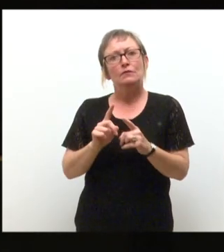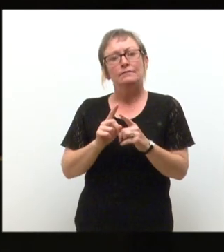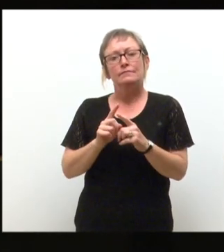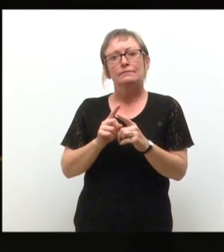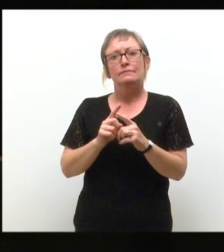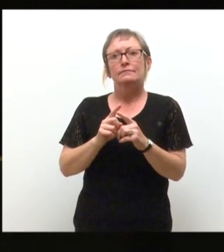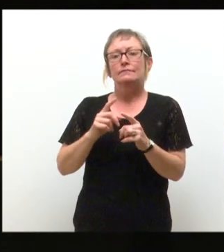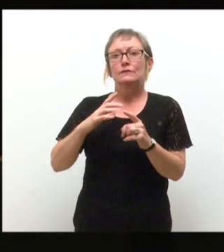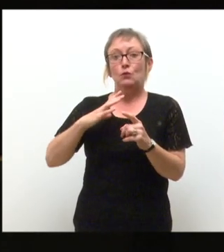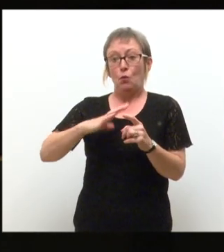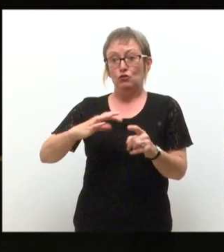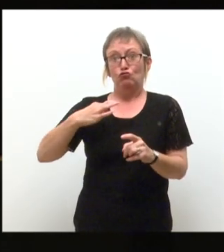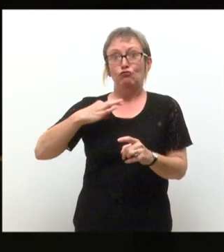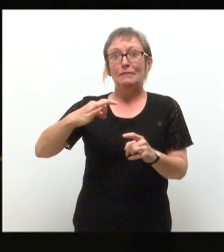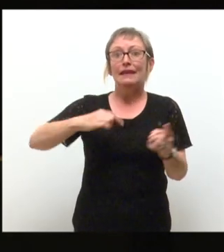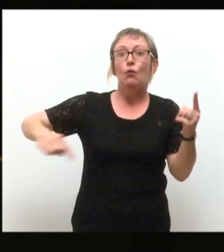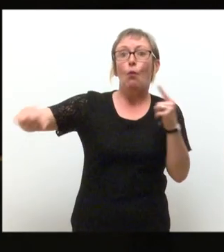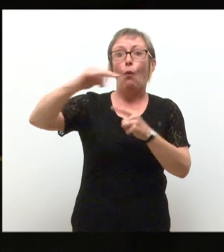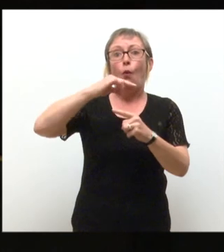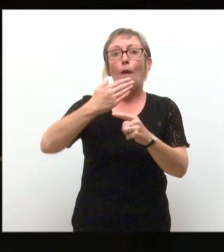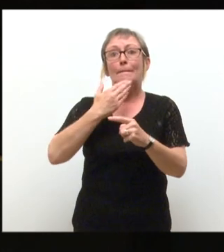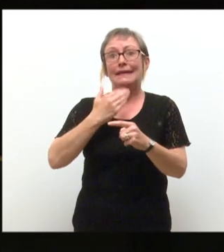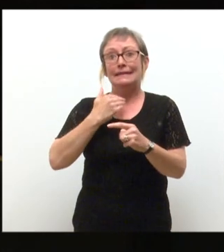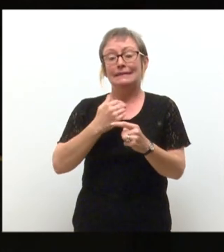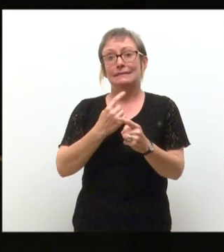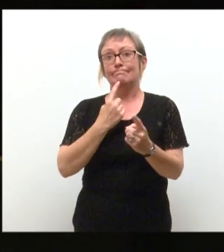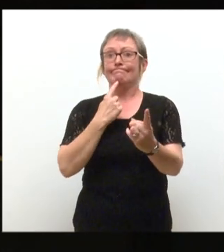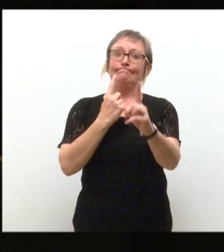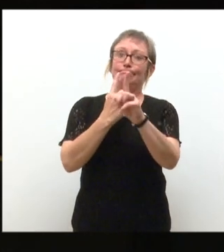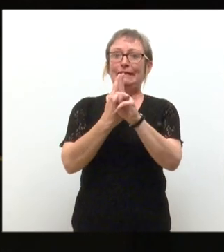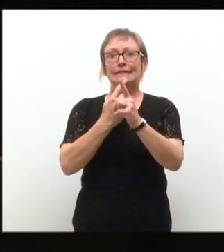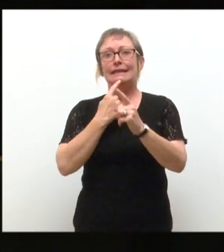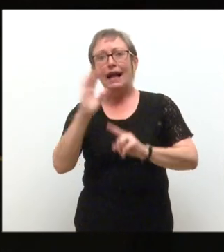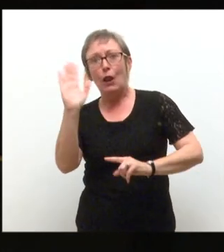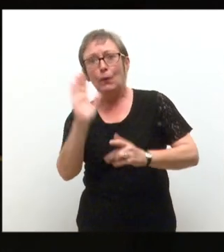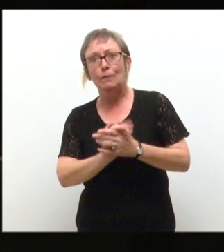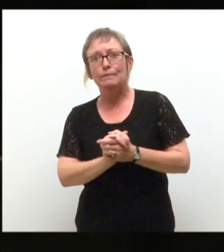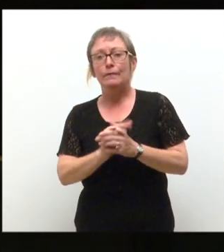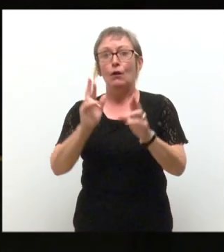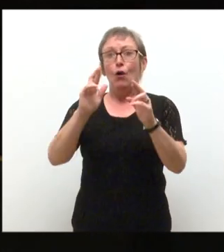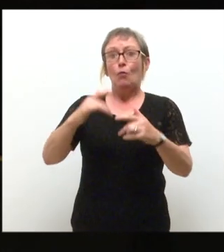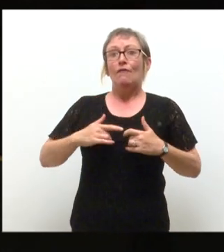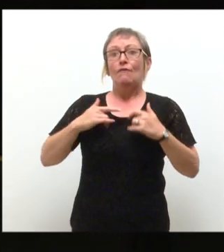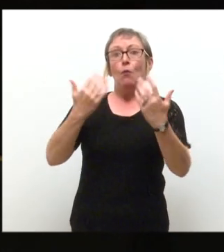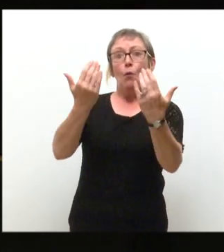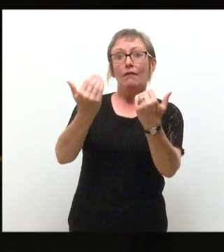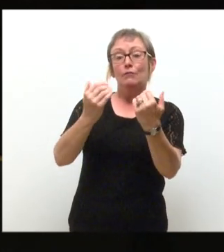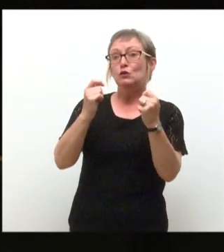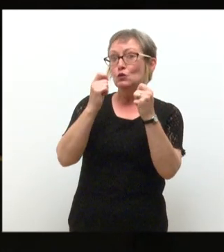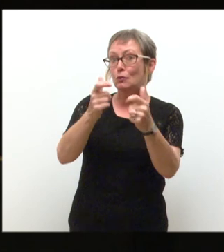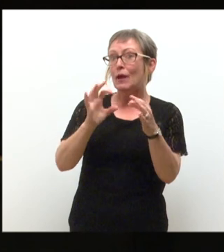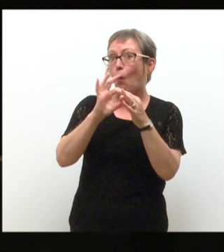represent you all. So do say hello, no matter is too small. I hope you feel welcomed. This will soon be your home.